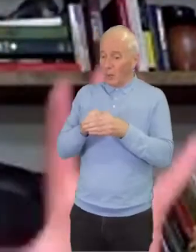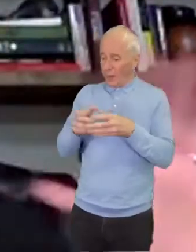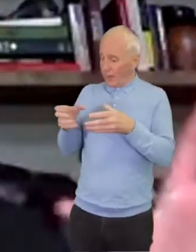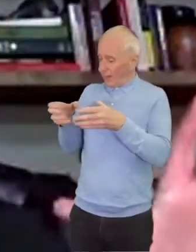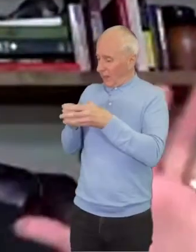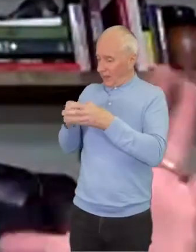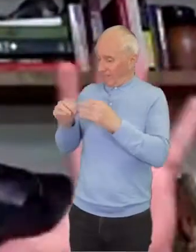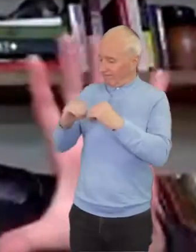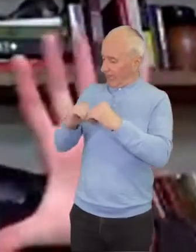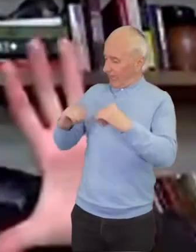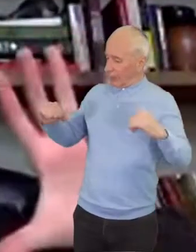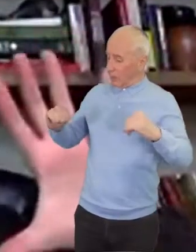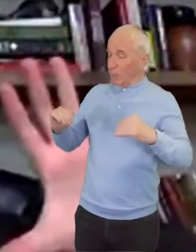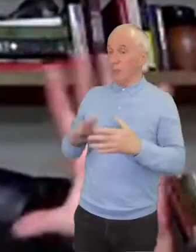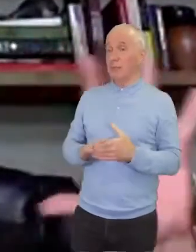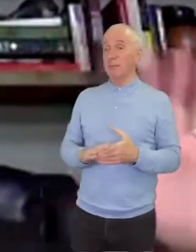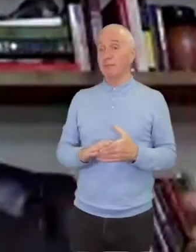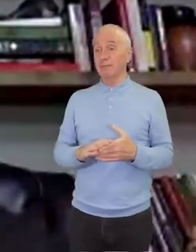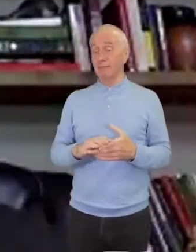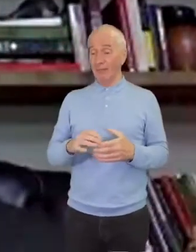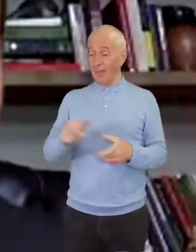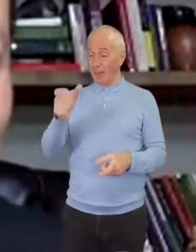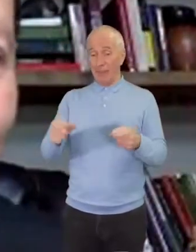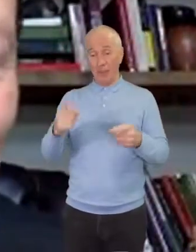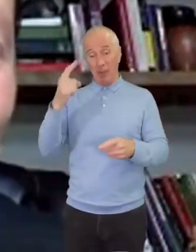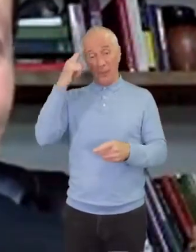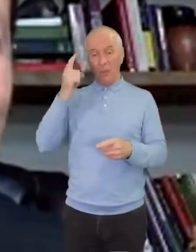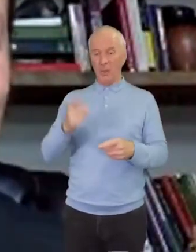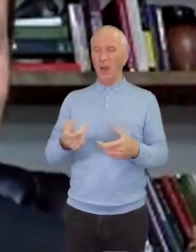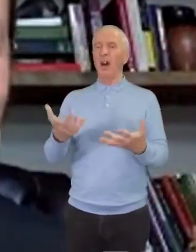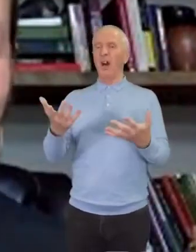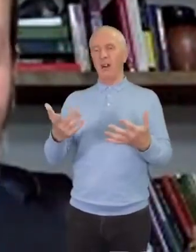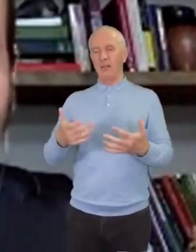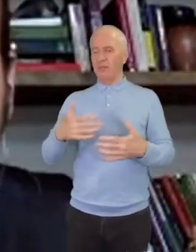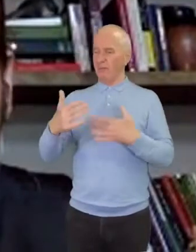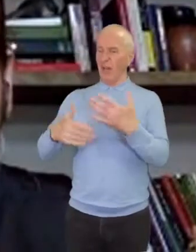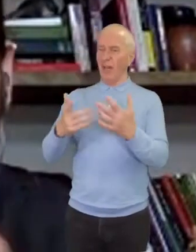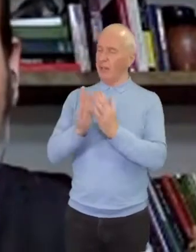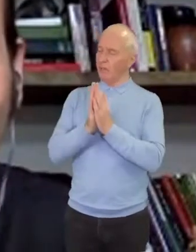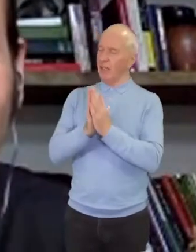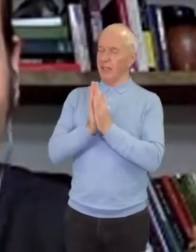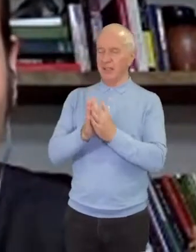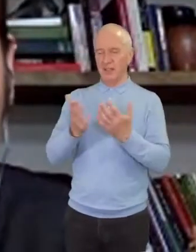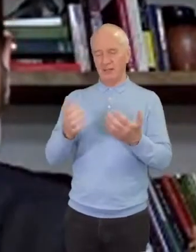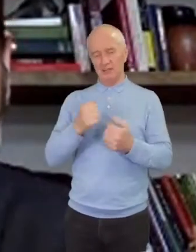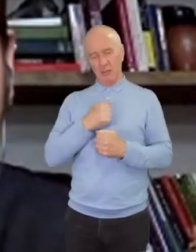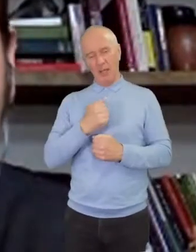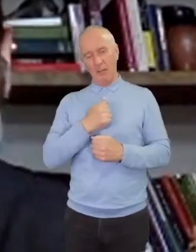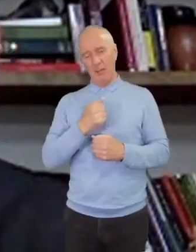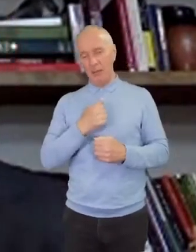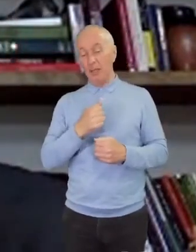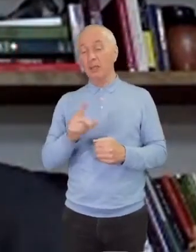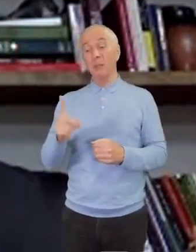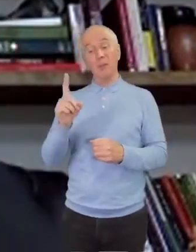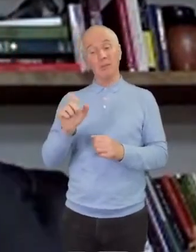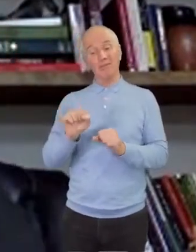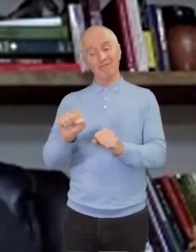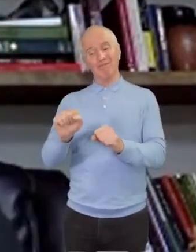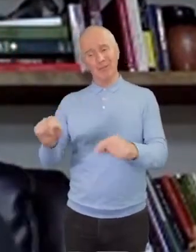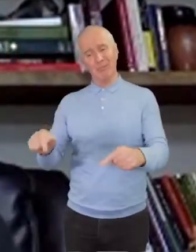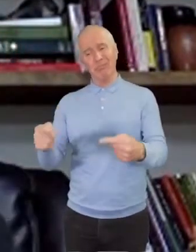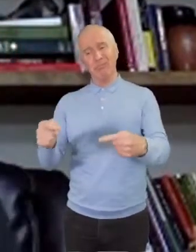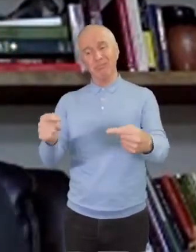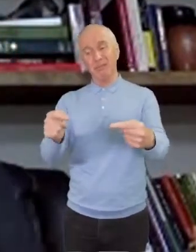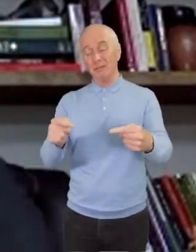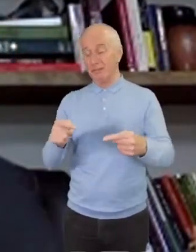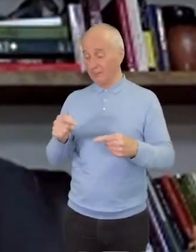people that thought they had the corner on the market of religion are often the ones who are challenged and the people